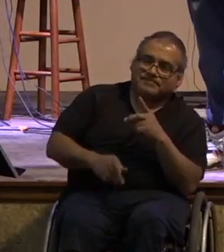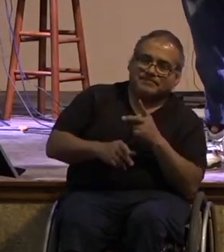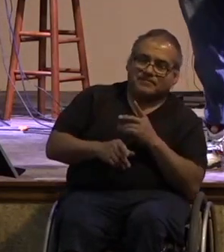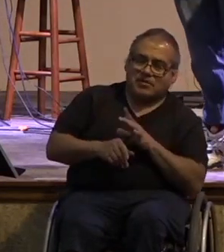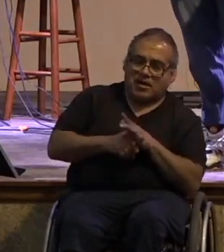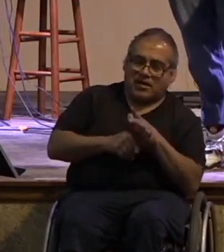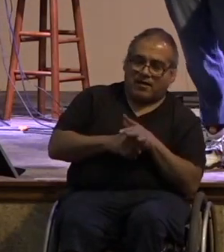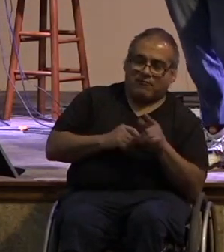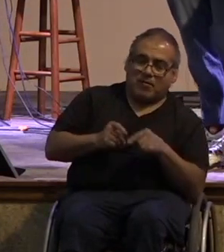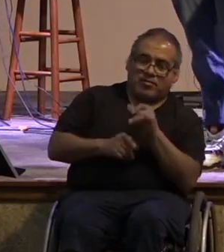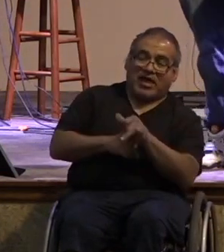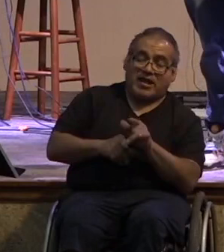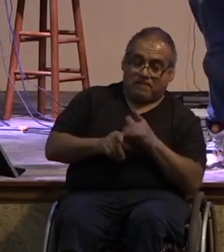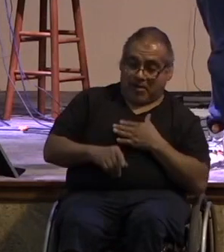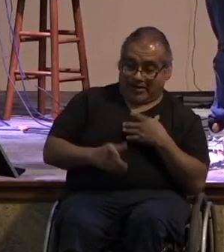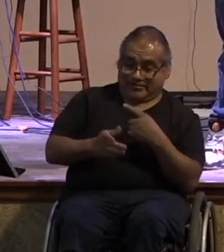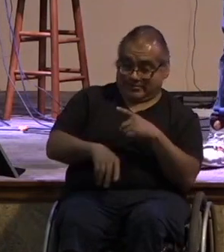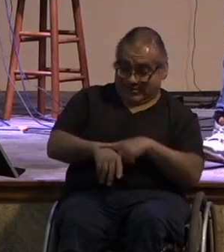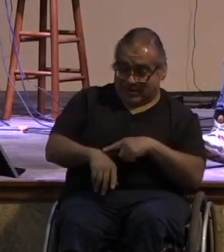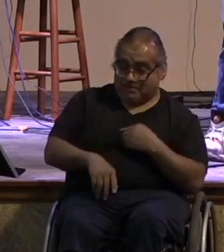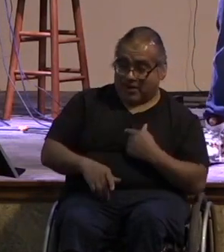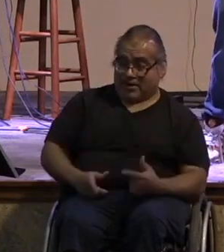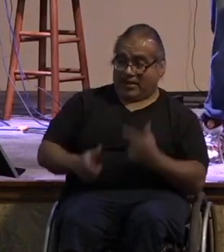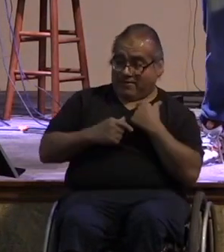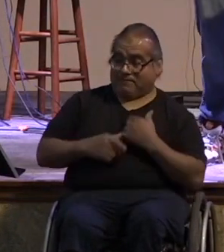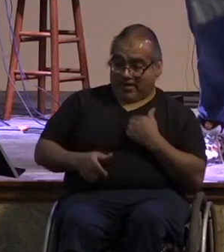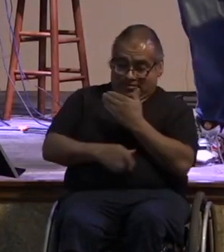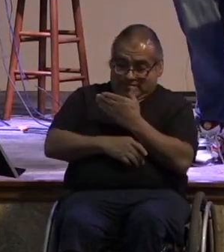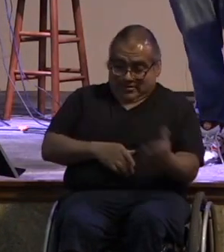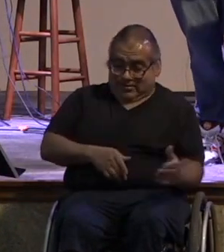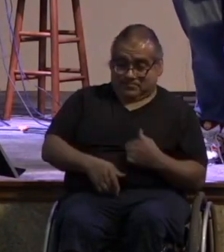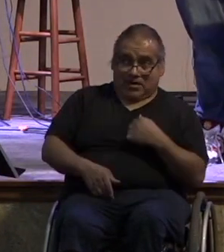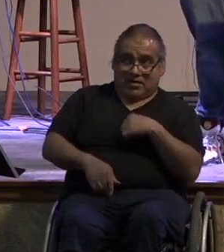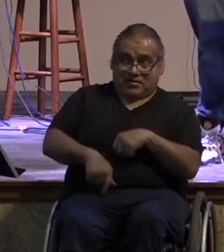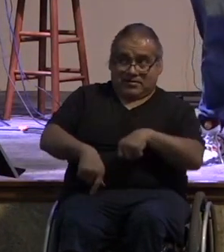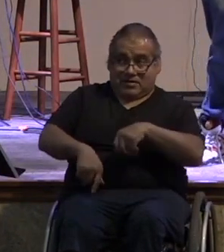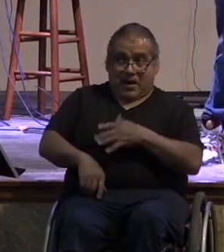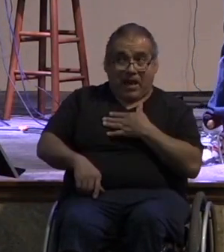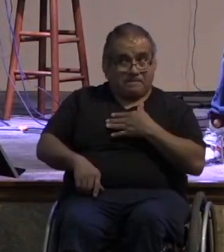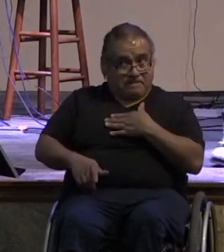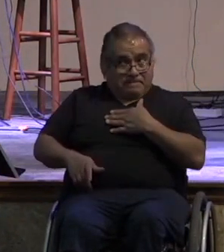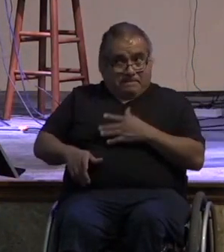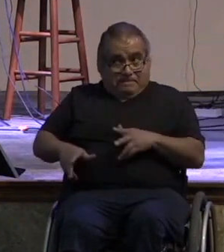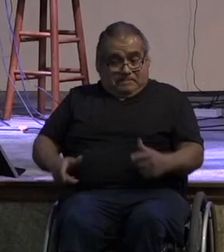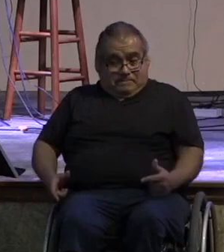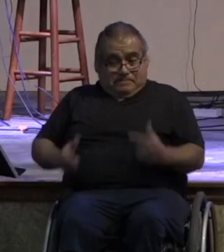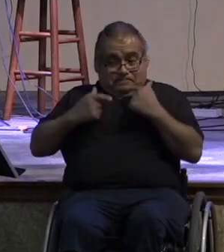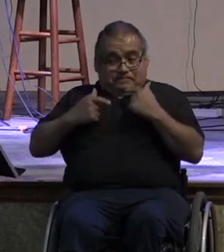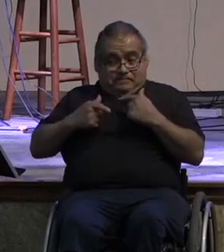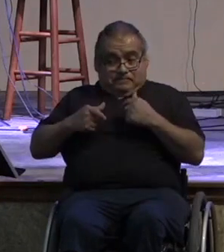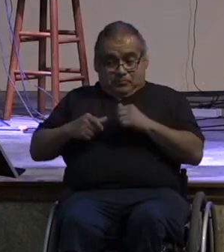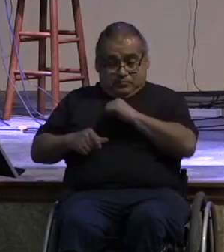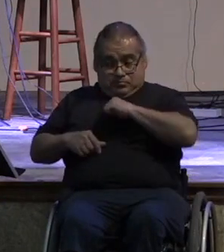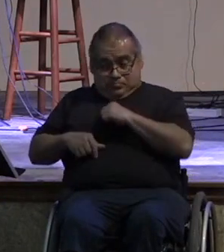as of giving right it's my time it's my life it's my thing but remember it's not my life that i live it's god's life in me that i live